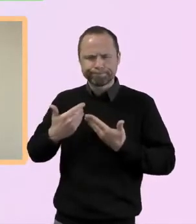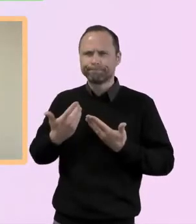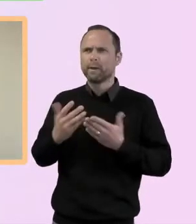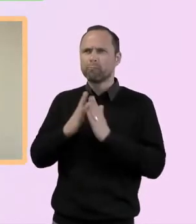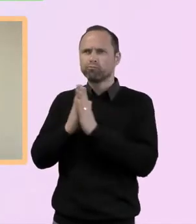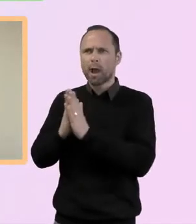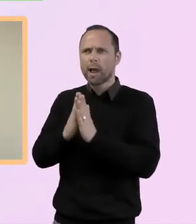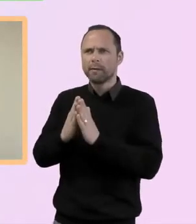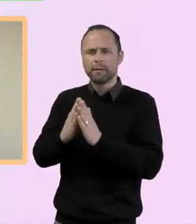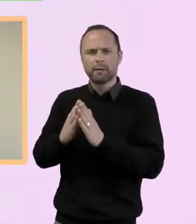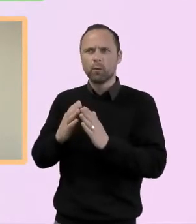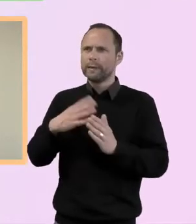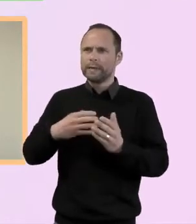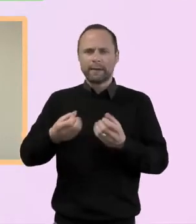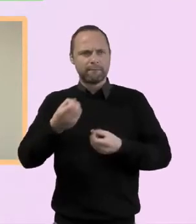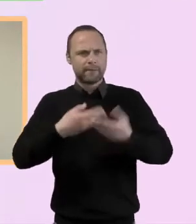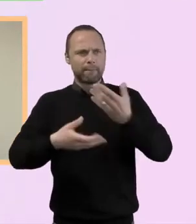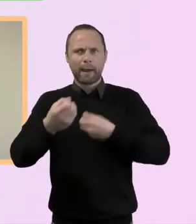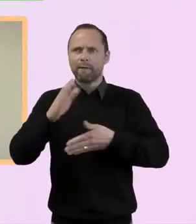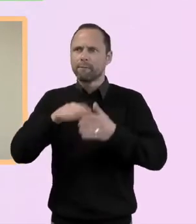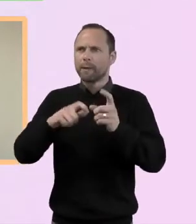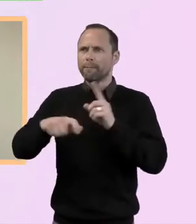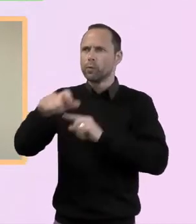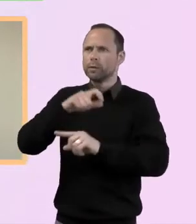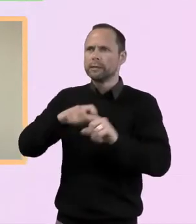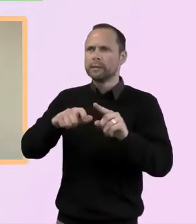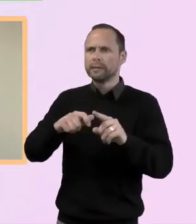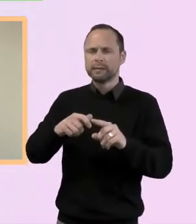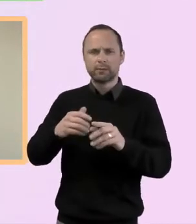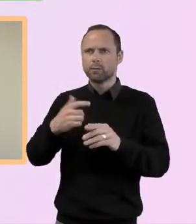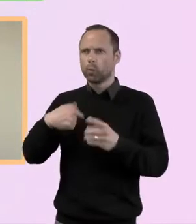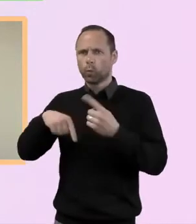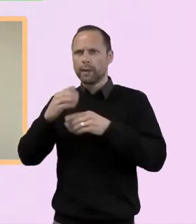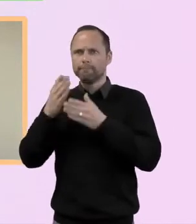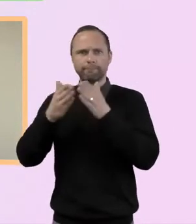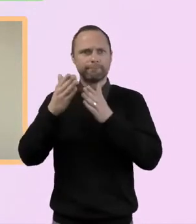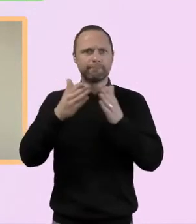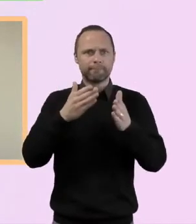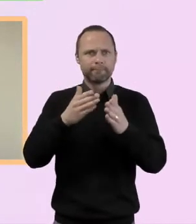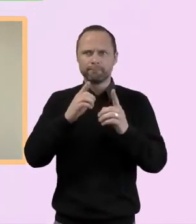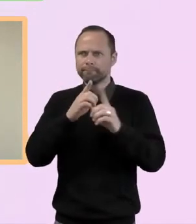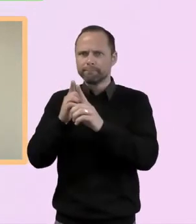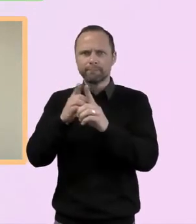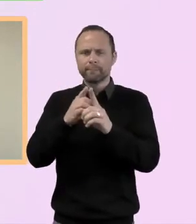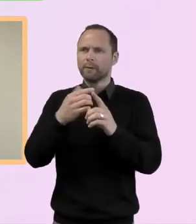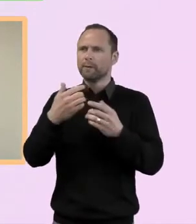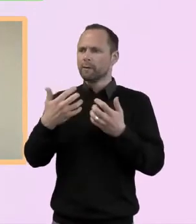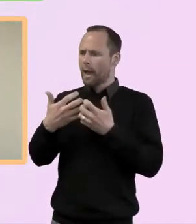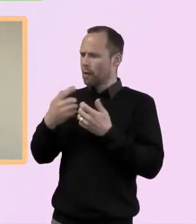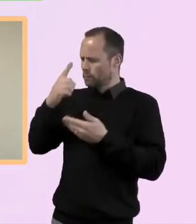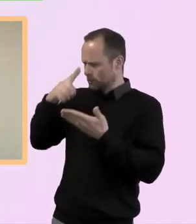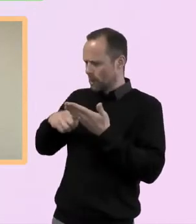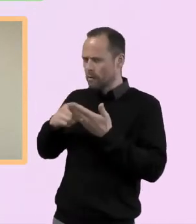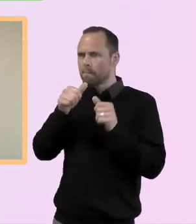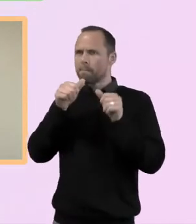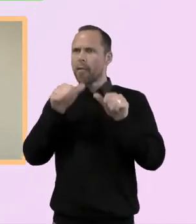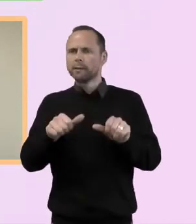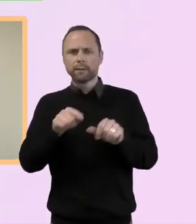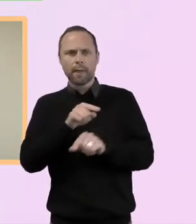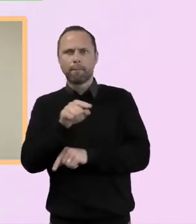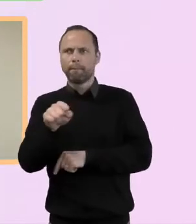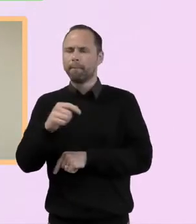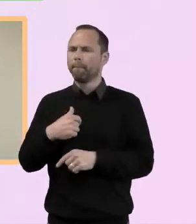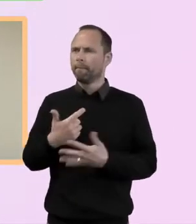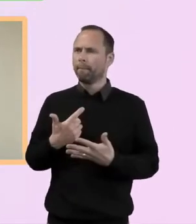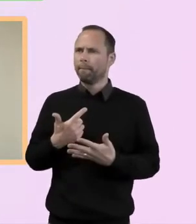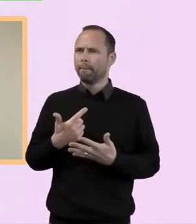communities where we are and how can we, again, how can we bless them and love them and, um, see them flourish? Because again, that's what God wants us to do,